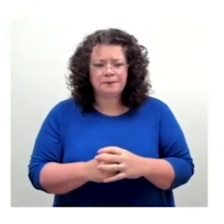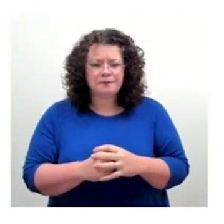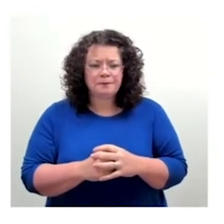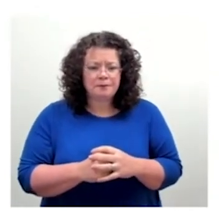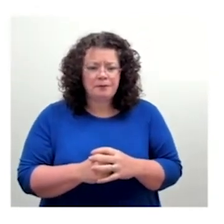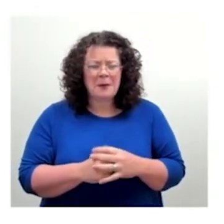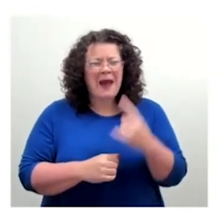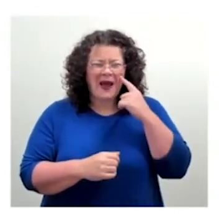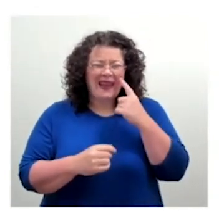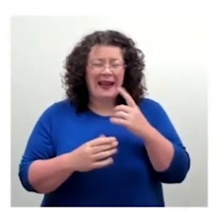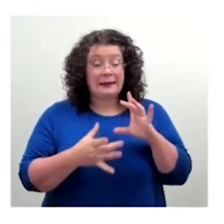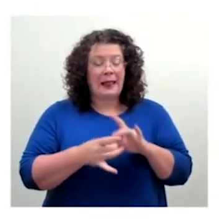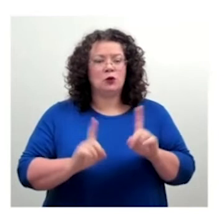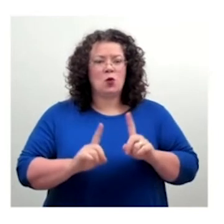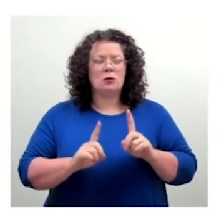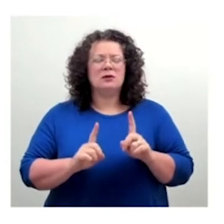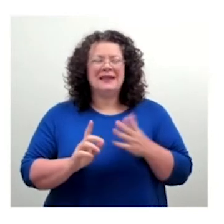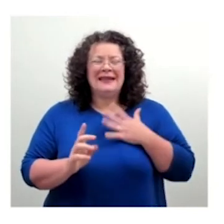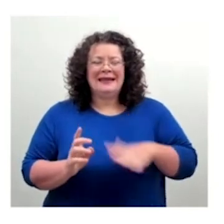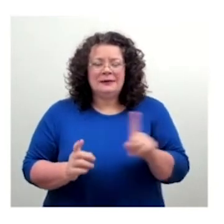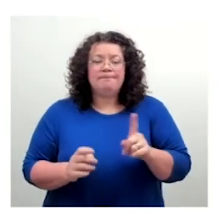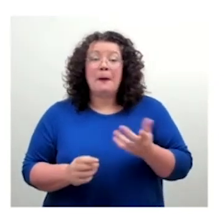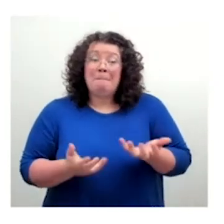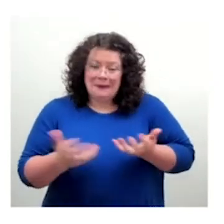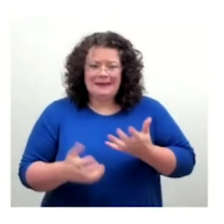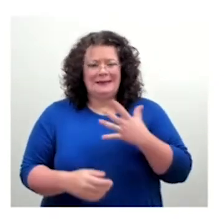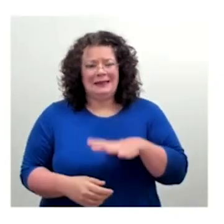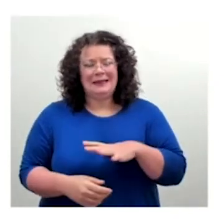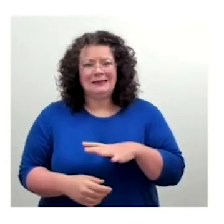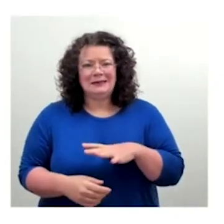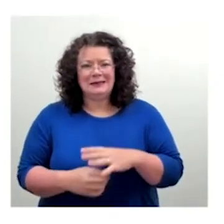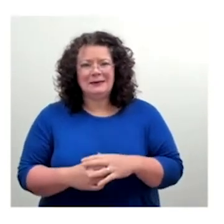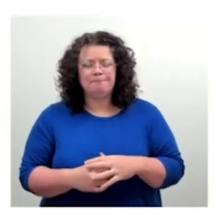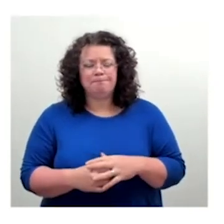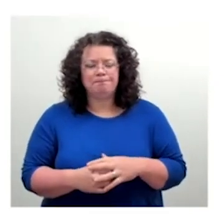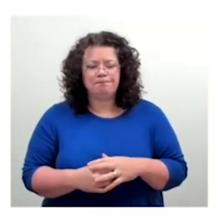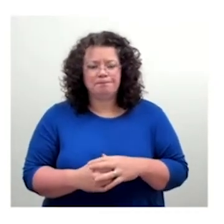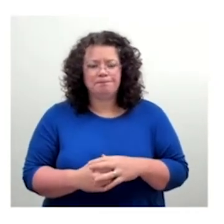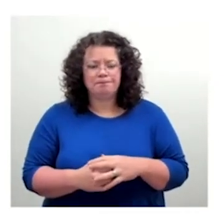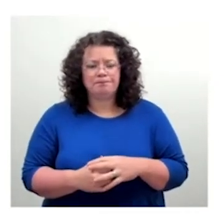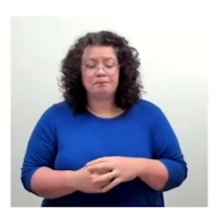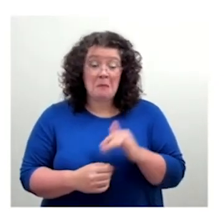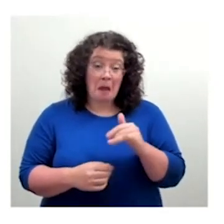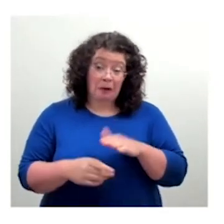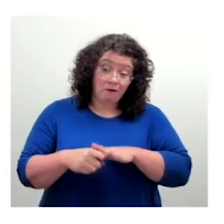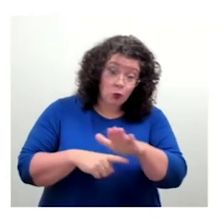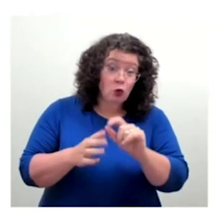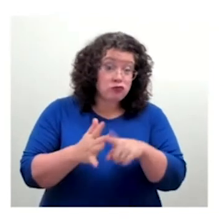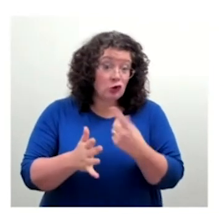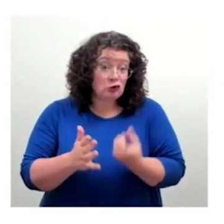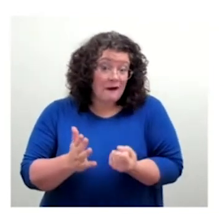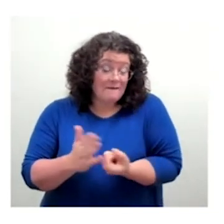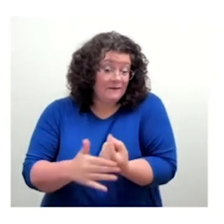to be had out of that, but it has to be determined by the evolution of the font itself, the typeface family itself. So,